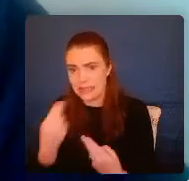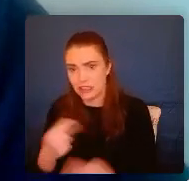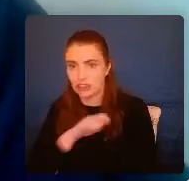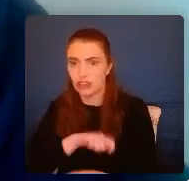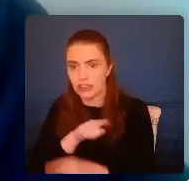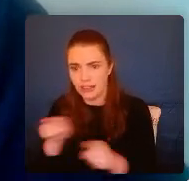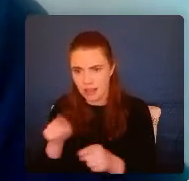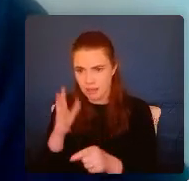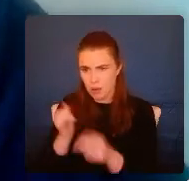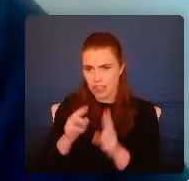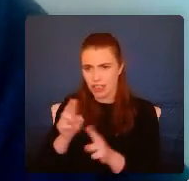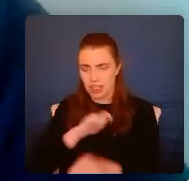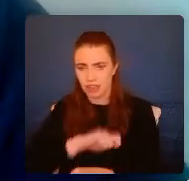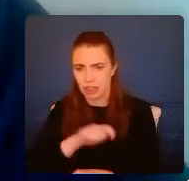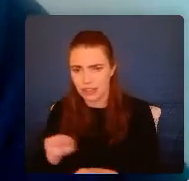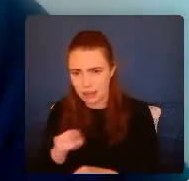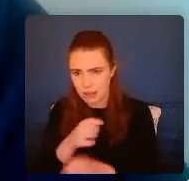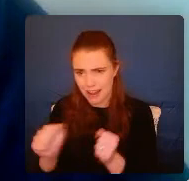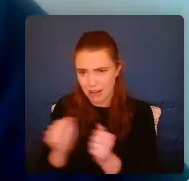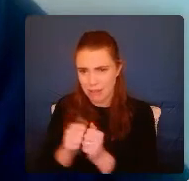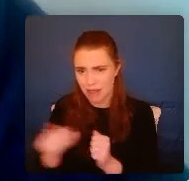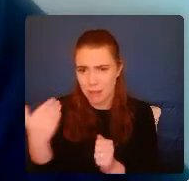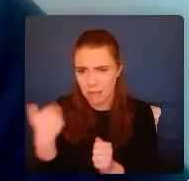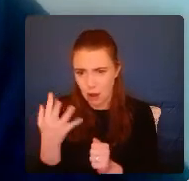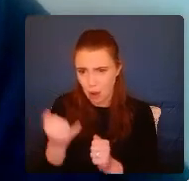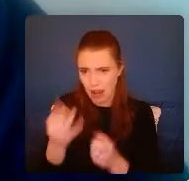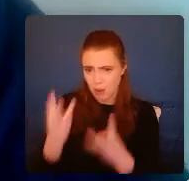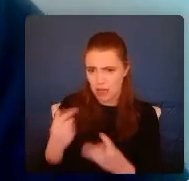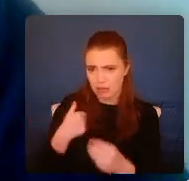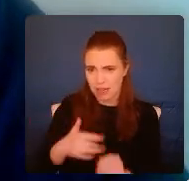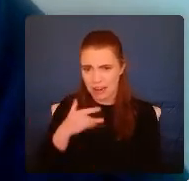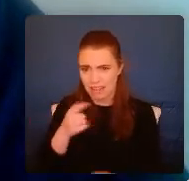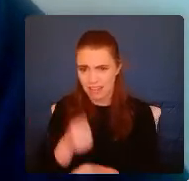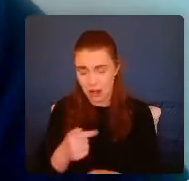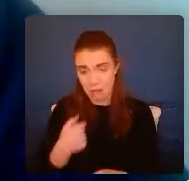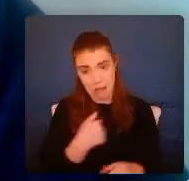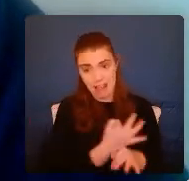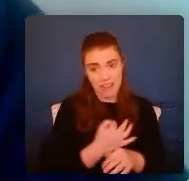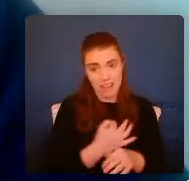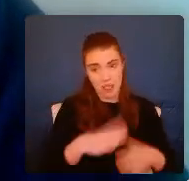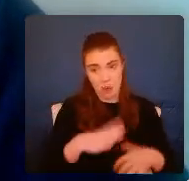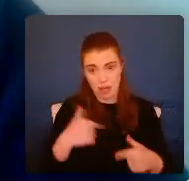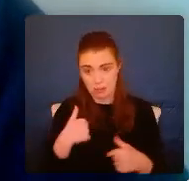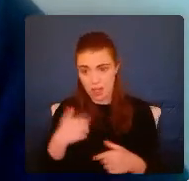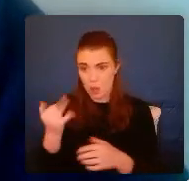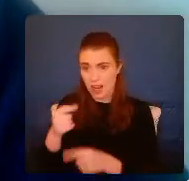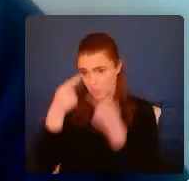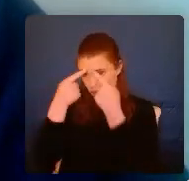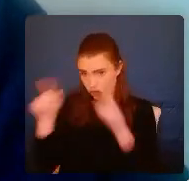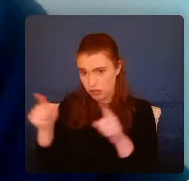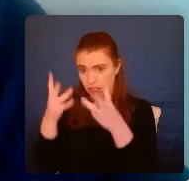Why should I trust them? Why would they want me living with them anyway? My own family don't want me, so why would complete strangers want me?